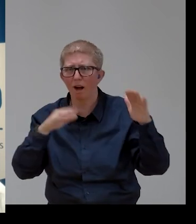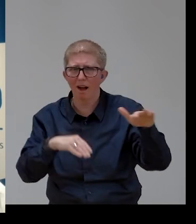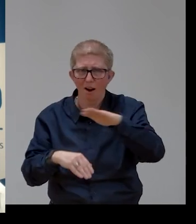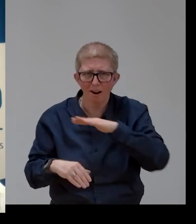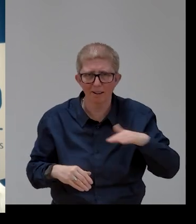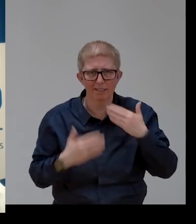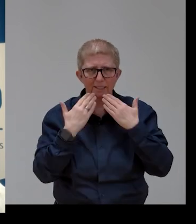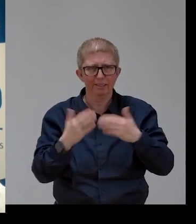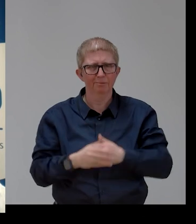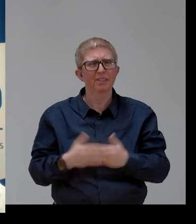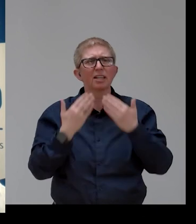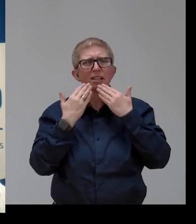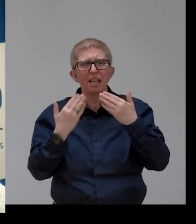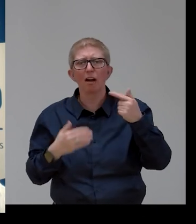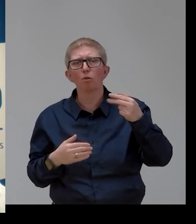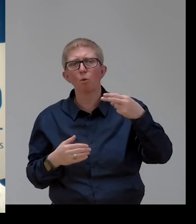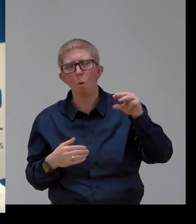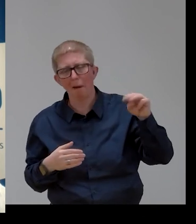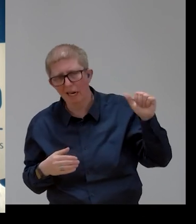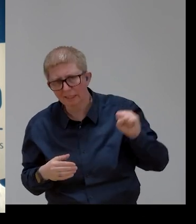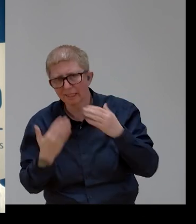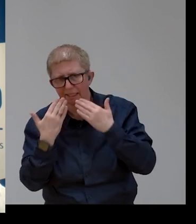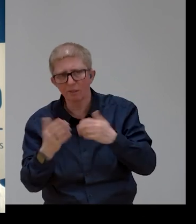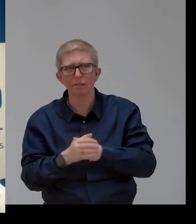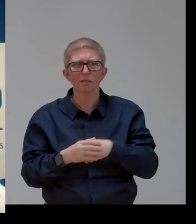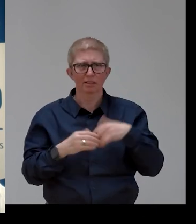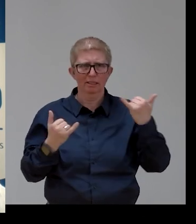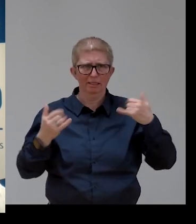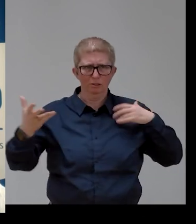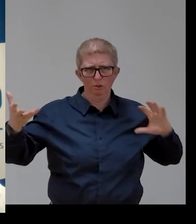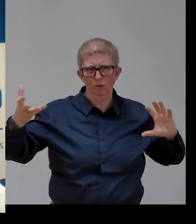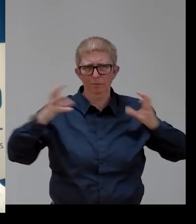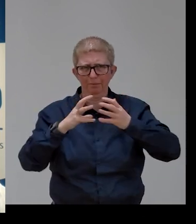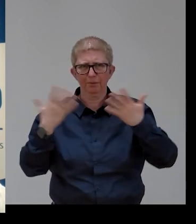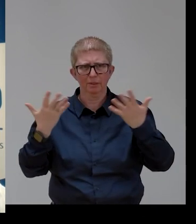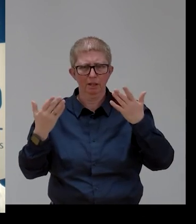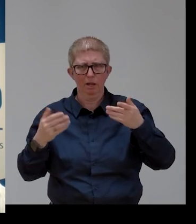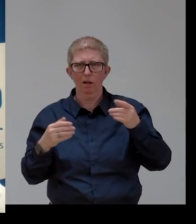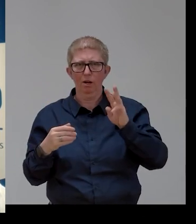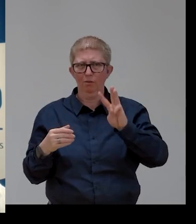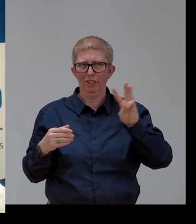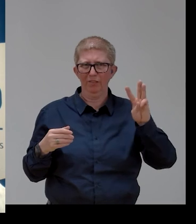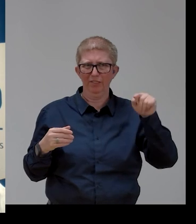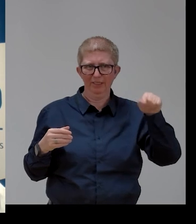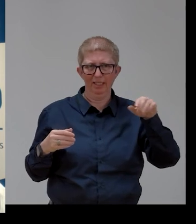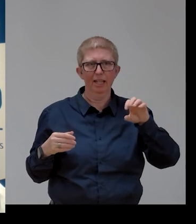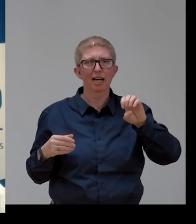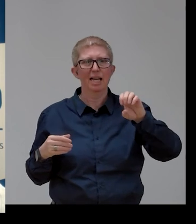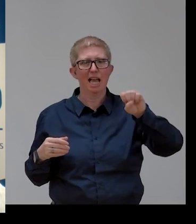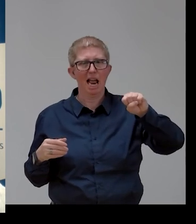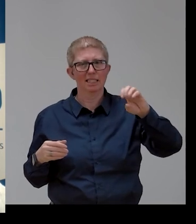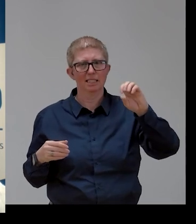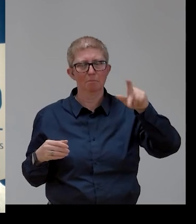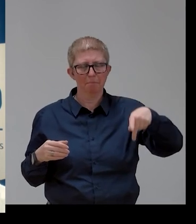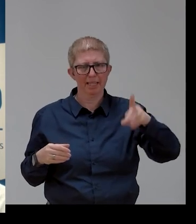Thomas. And we will put these conclusions on our website, the SPD website, and we will make it available to the